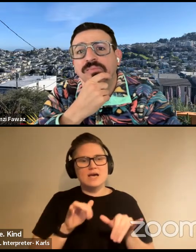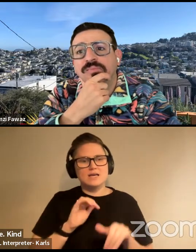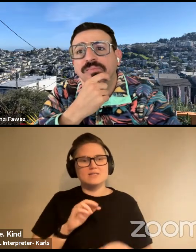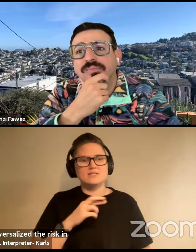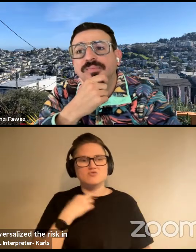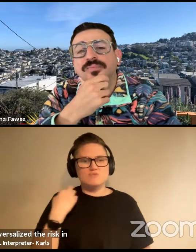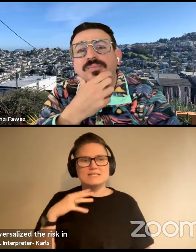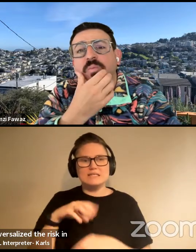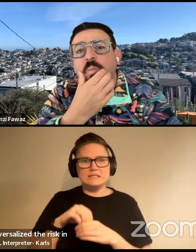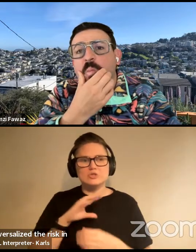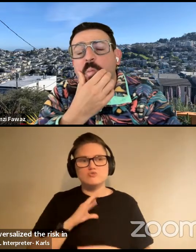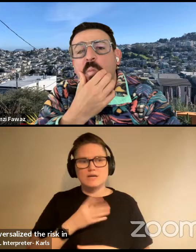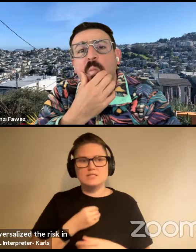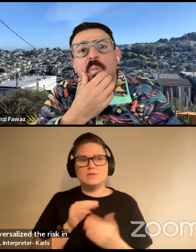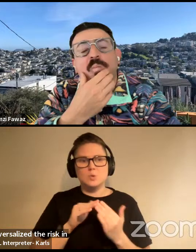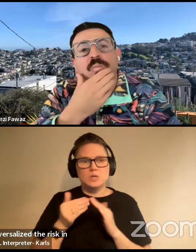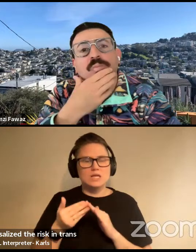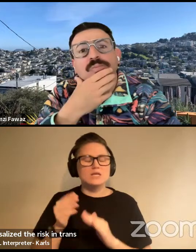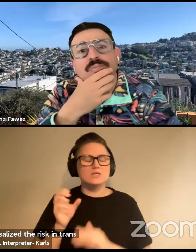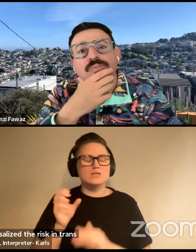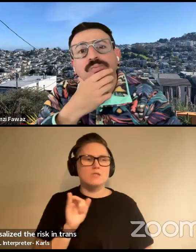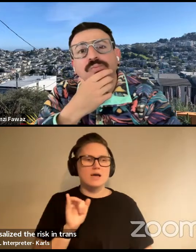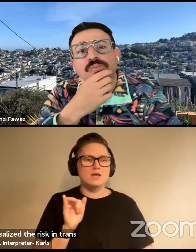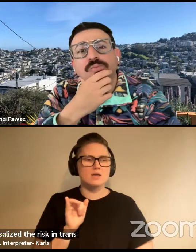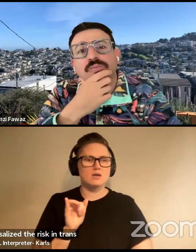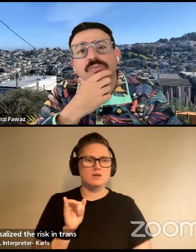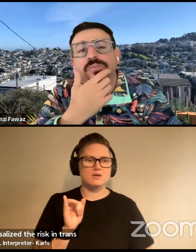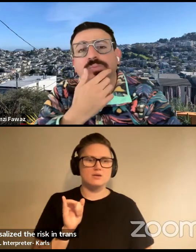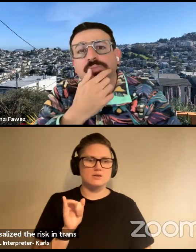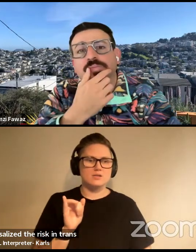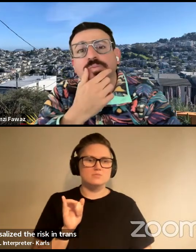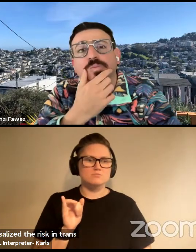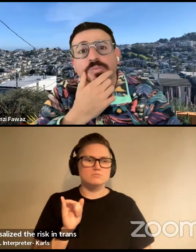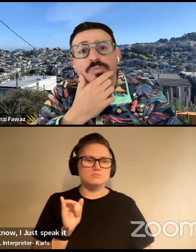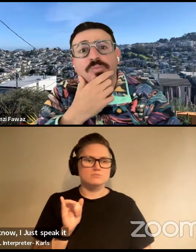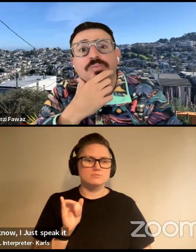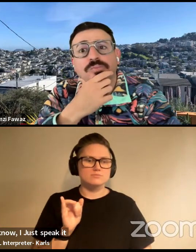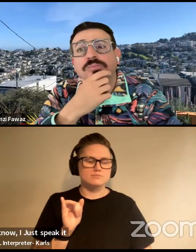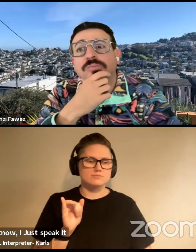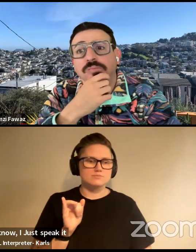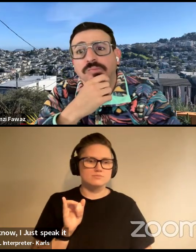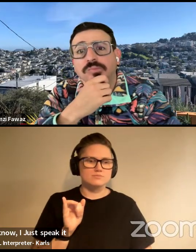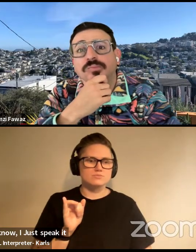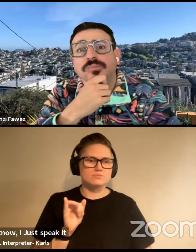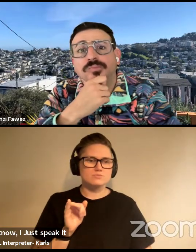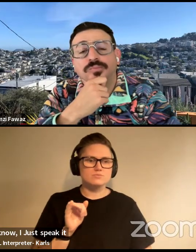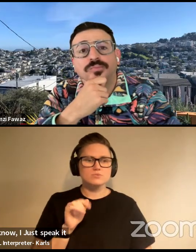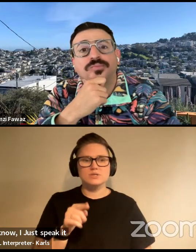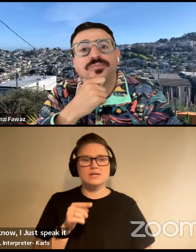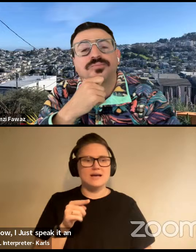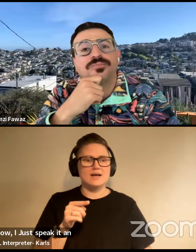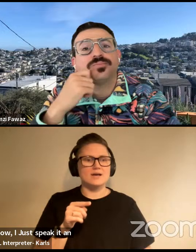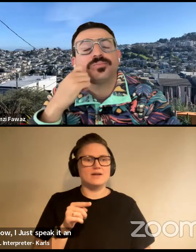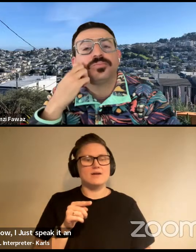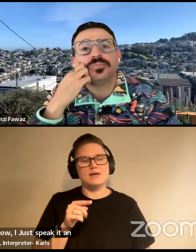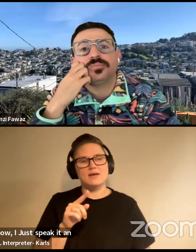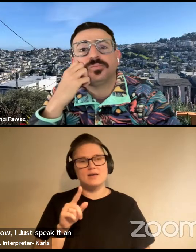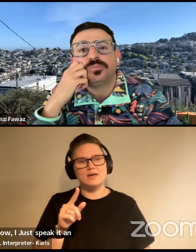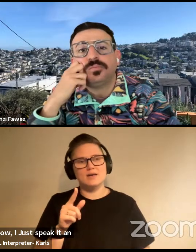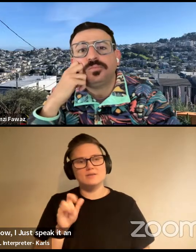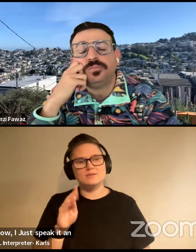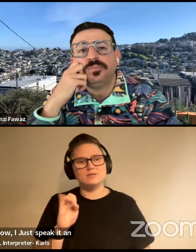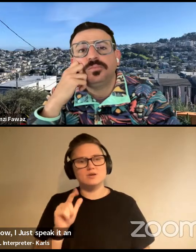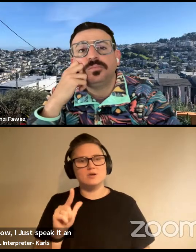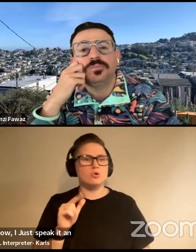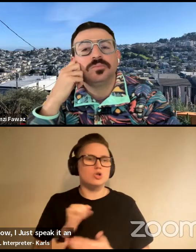communities. So like, you know, I go speak at an unnamed exclusive liberal arts college and a young person